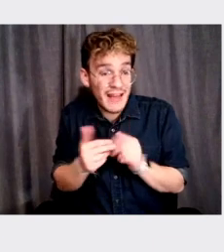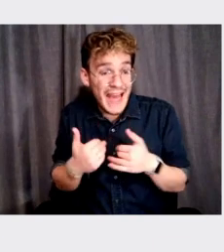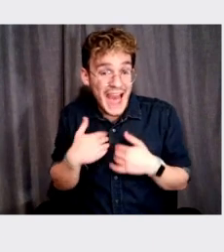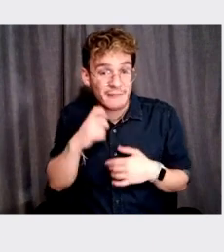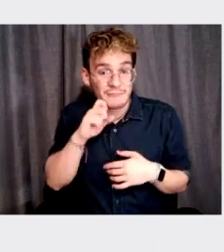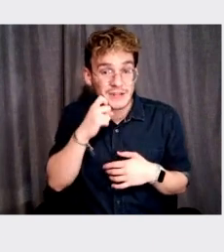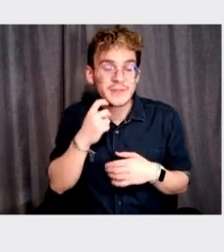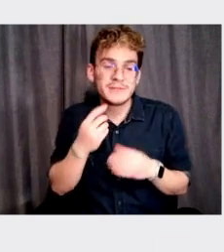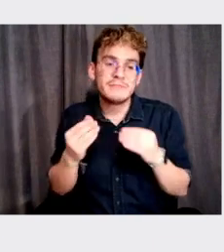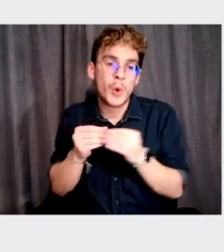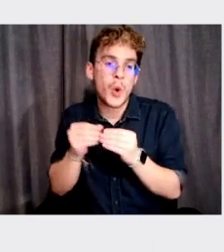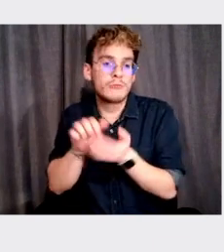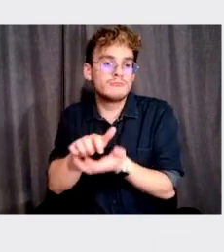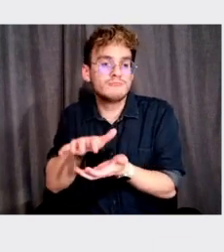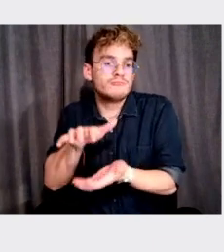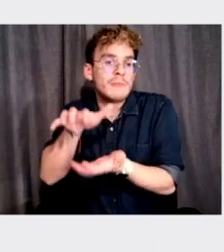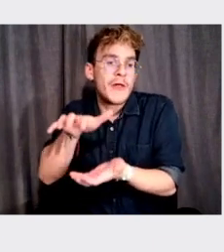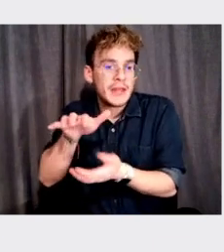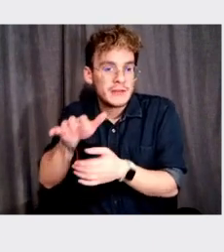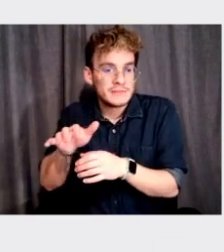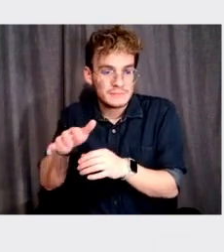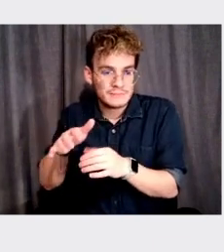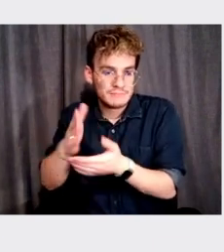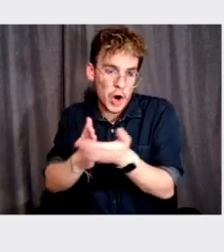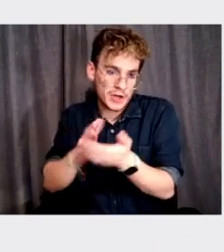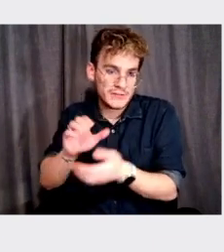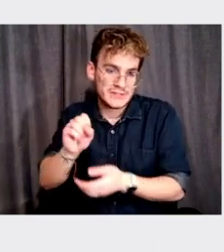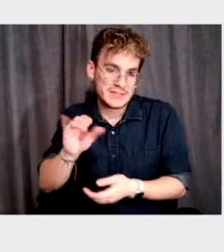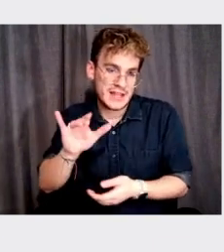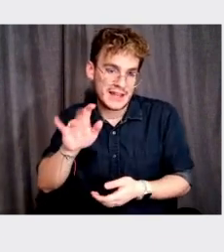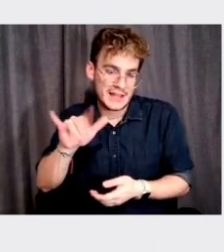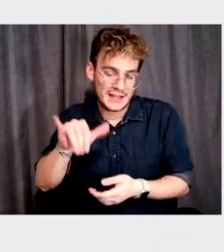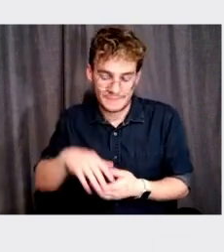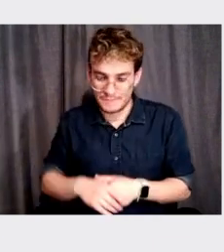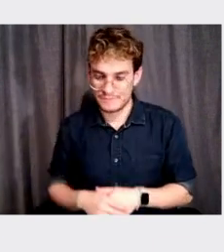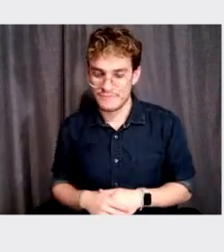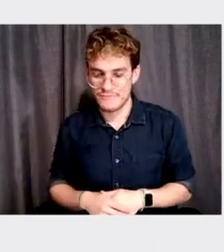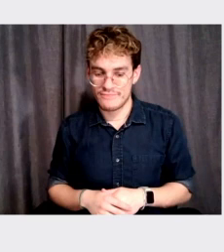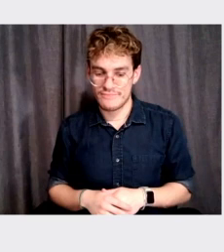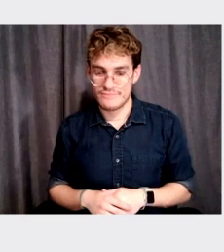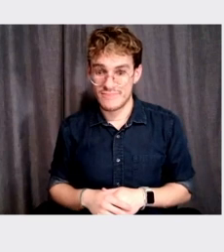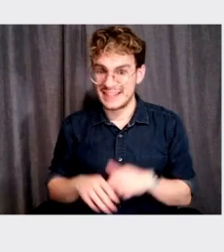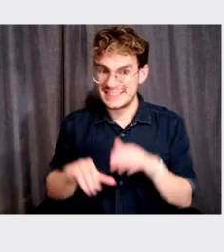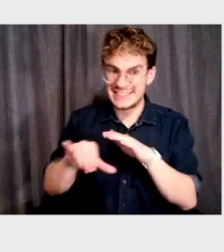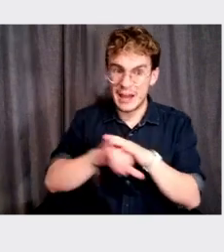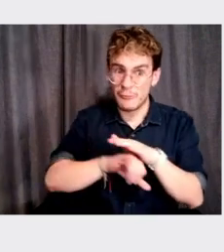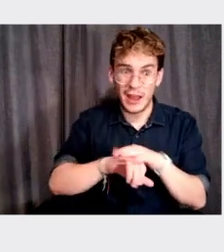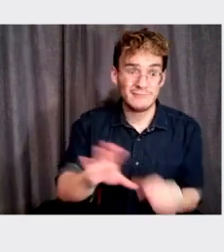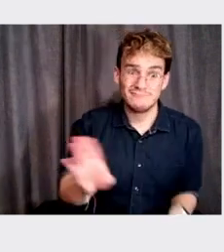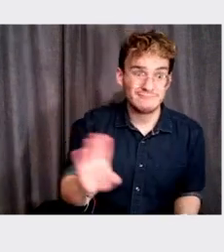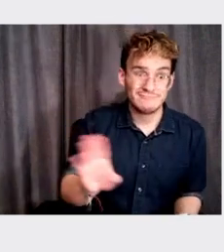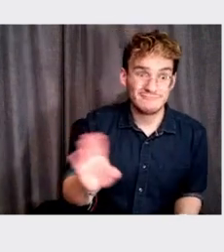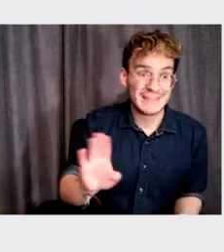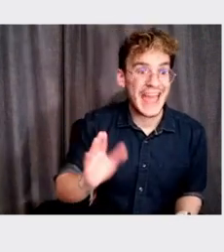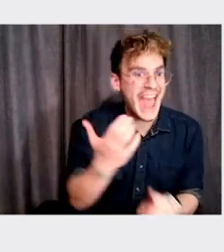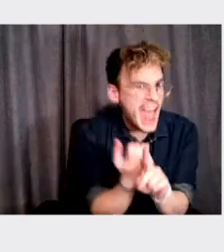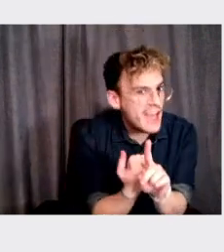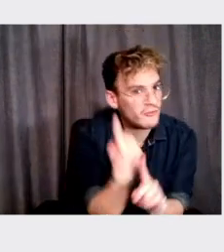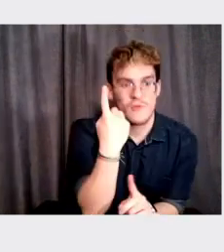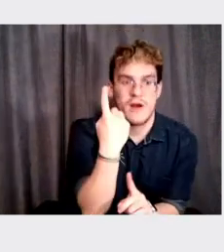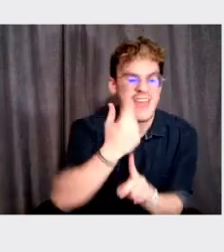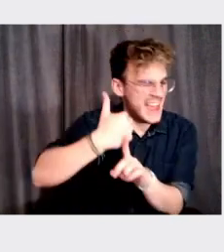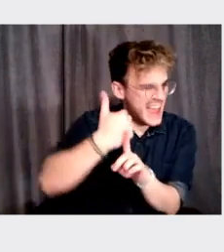wealth. You're part of society that buy Apple, Apple products. Right. Uh, the subway note for the MTA is like, it's everybody.